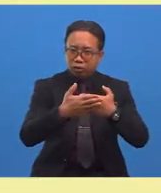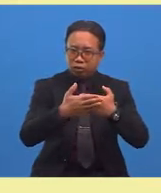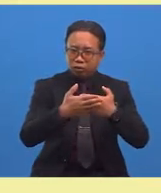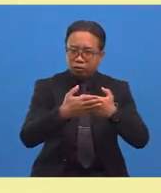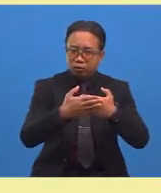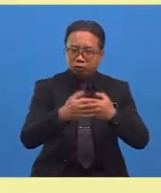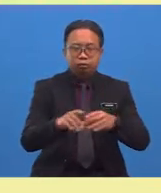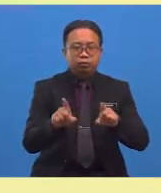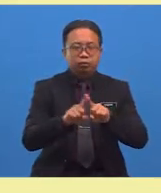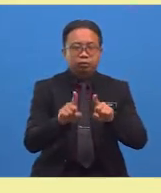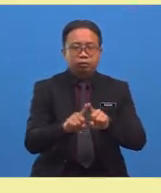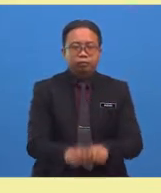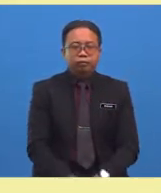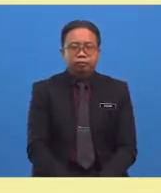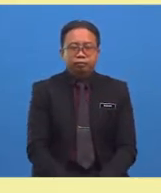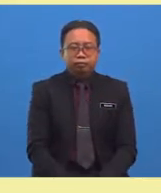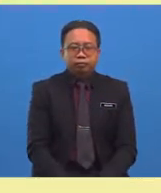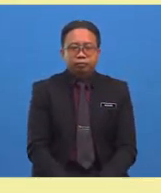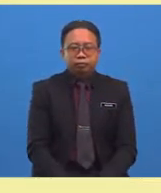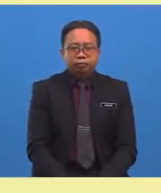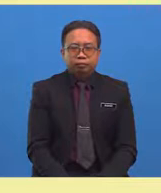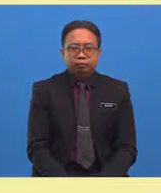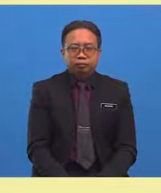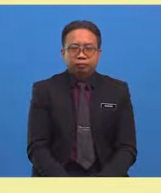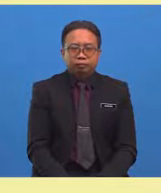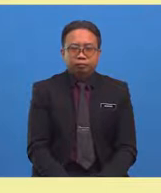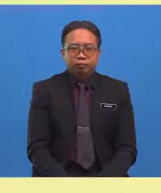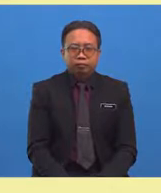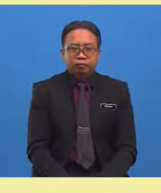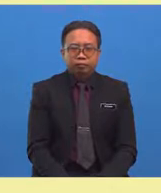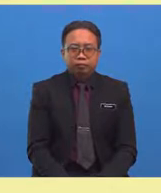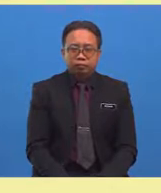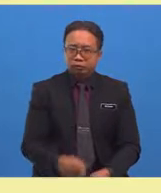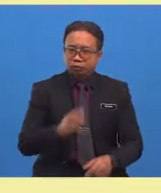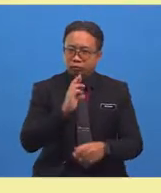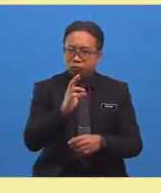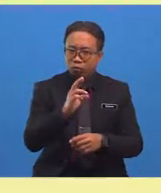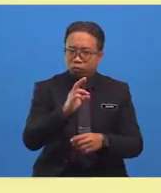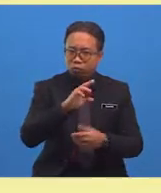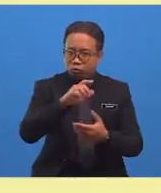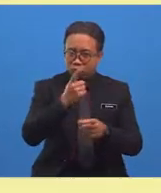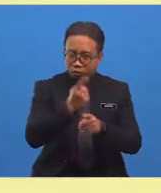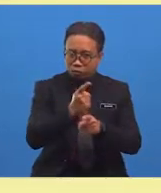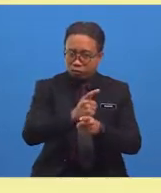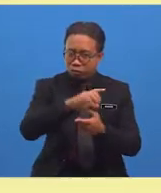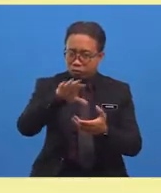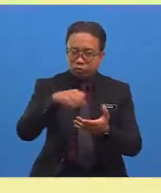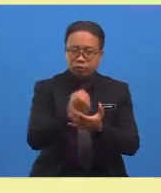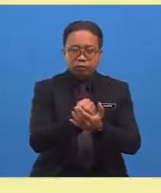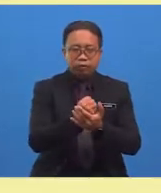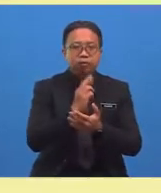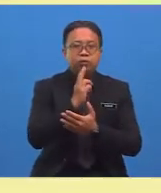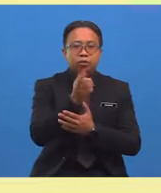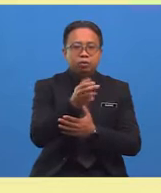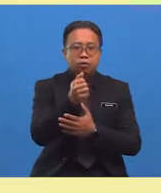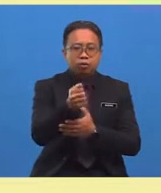a synonym. Are you getting this right, boys and girls? I am sure you are trying your best. Keep it going.